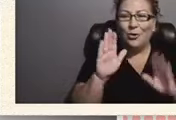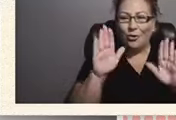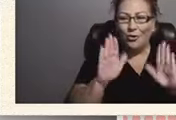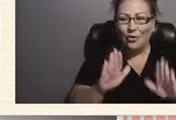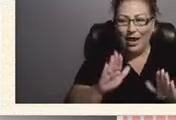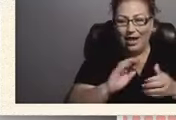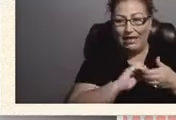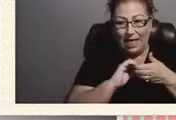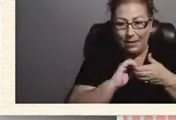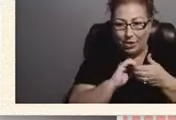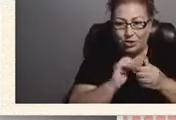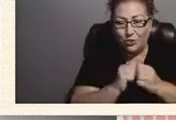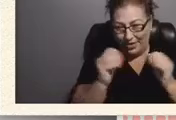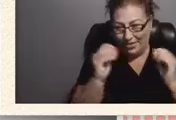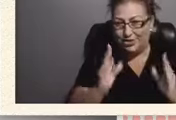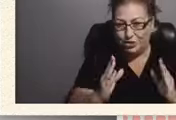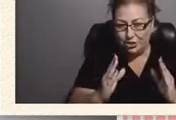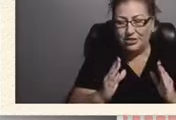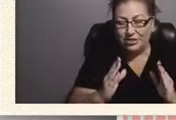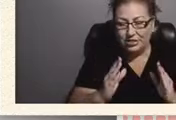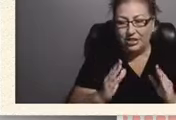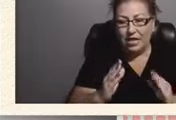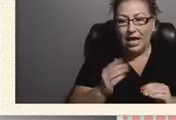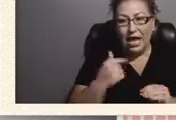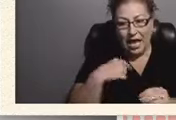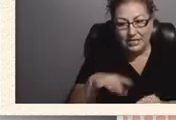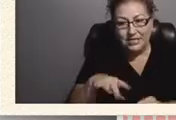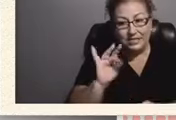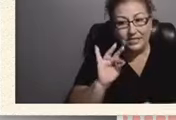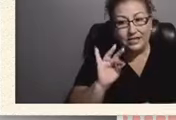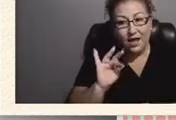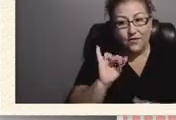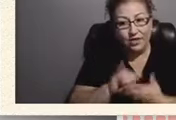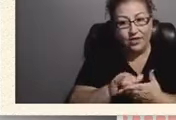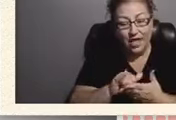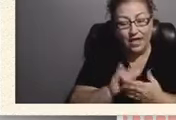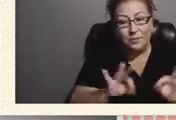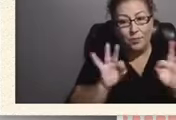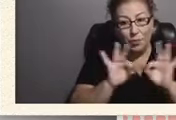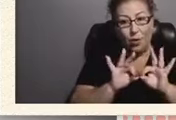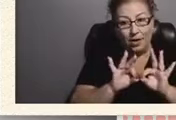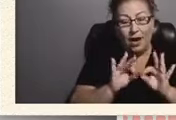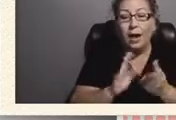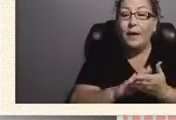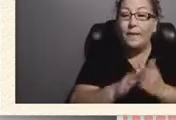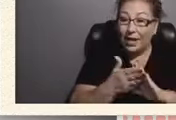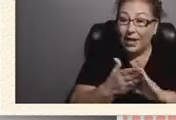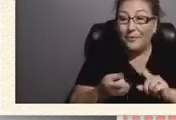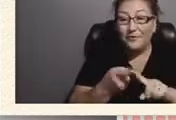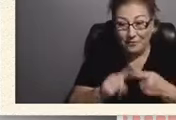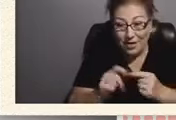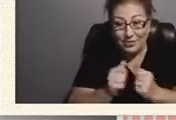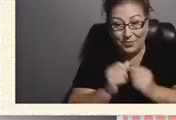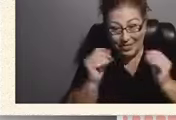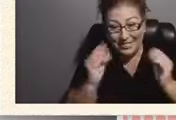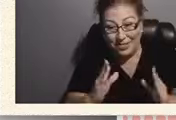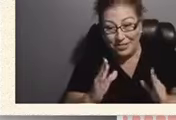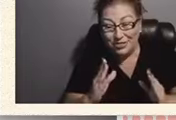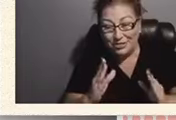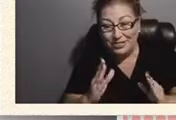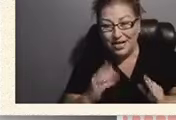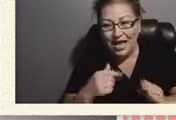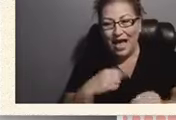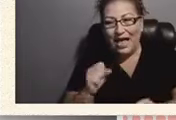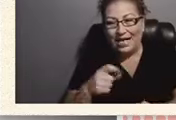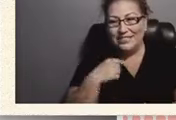teachers. I discover become friends with teacher. Alison, I can tell that you are one of the